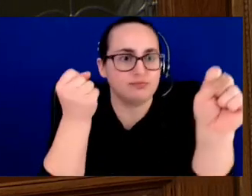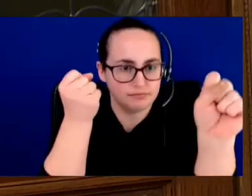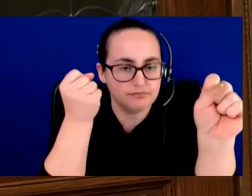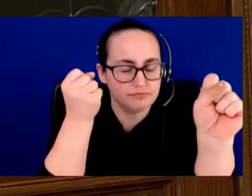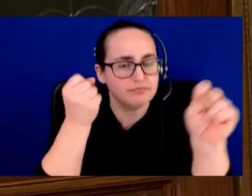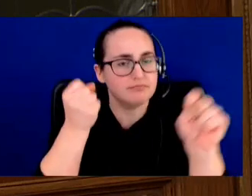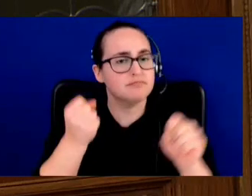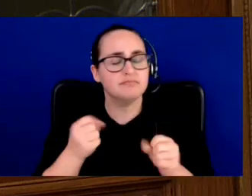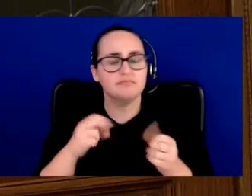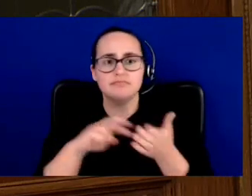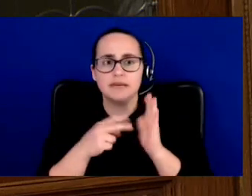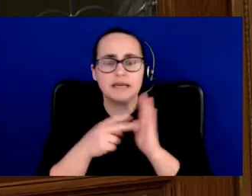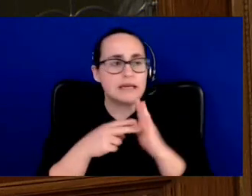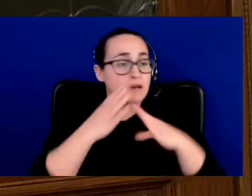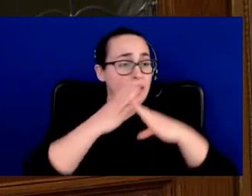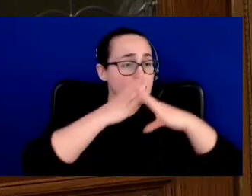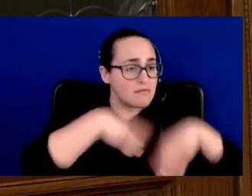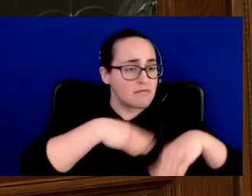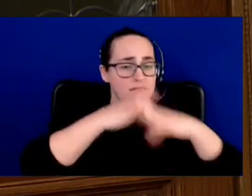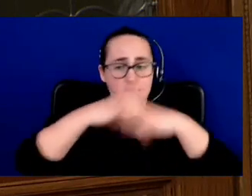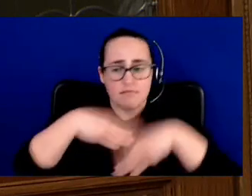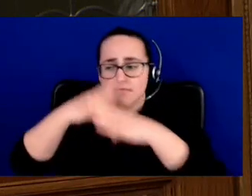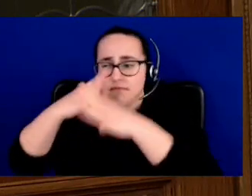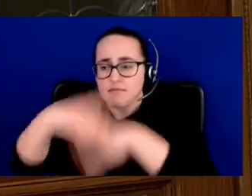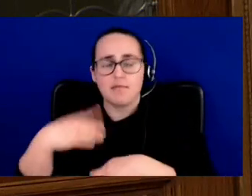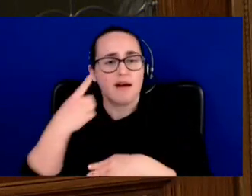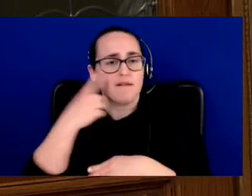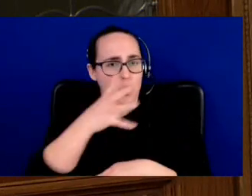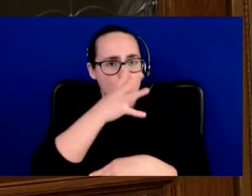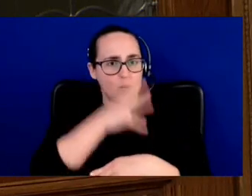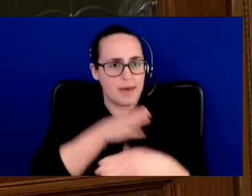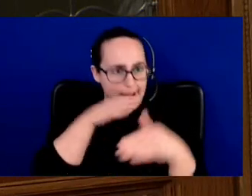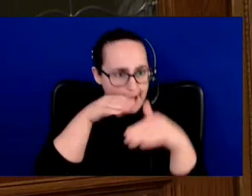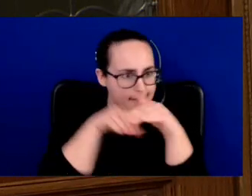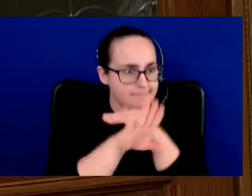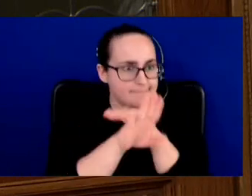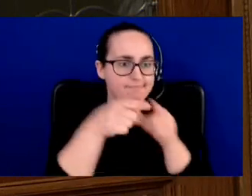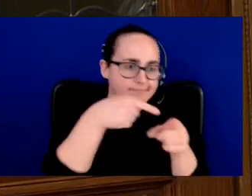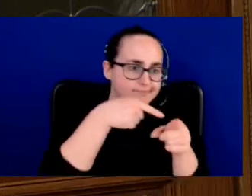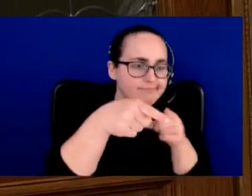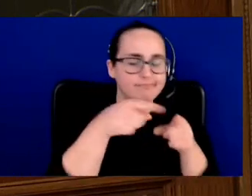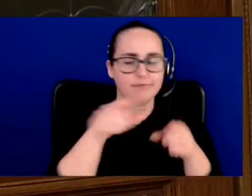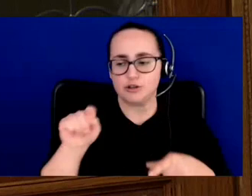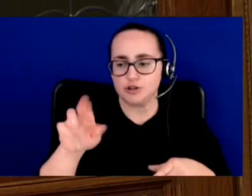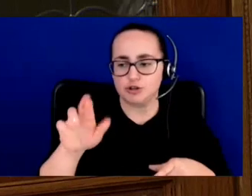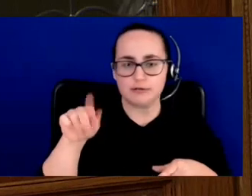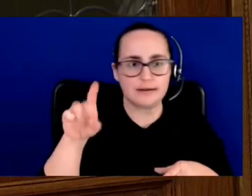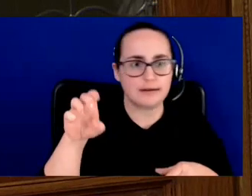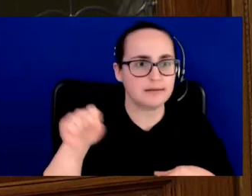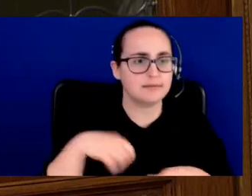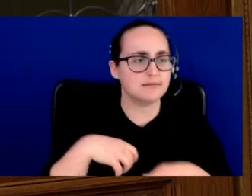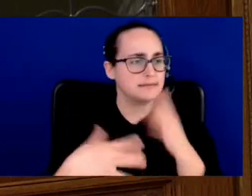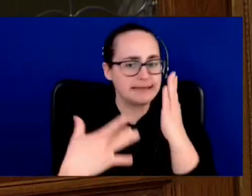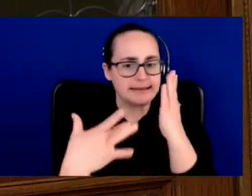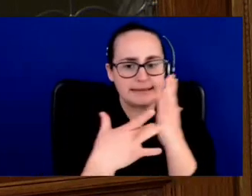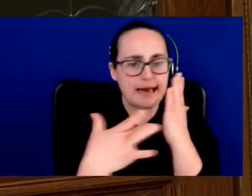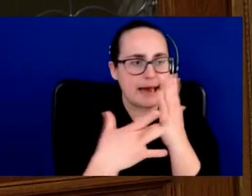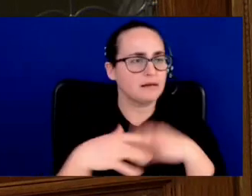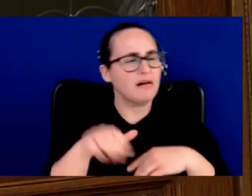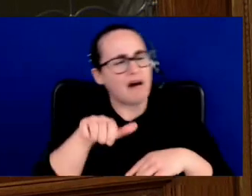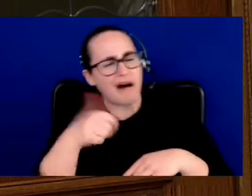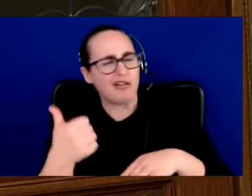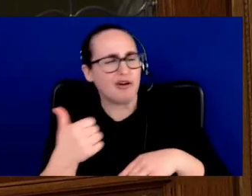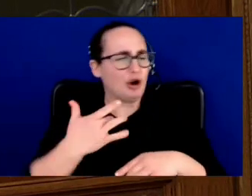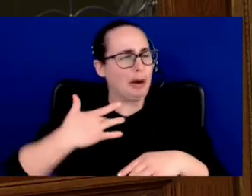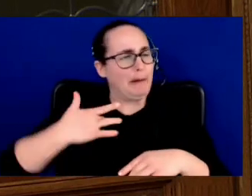tech and other non-traditional roles. By making historic investments in childcare, making it easier for women in the workforce. We've introduced